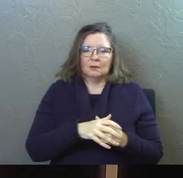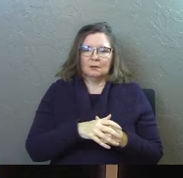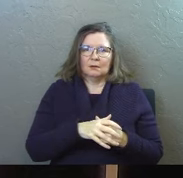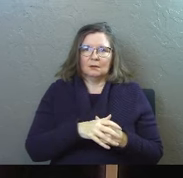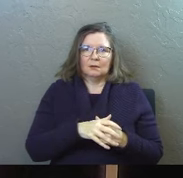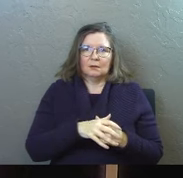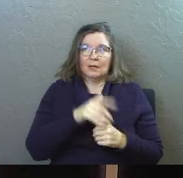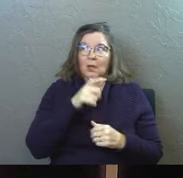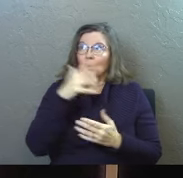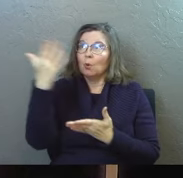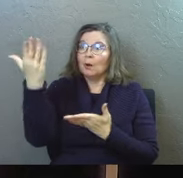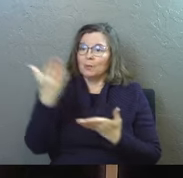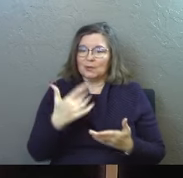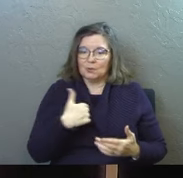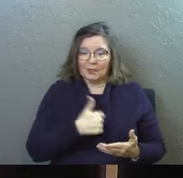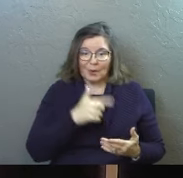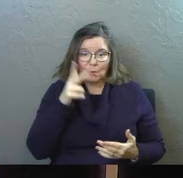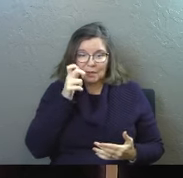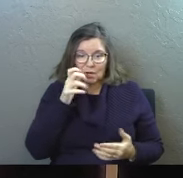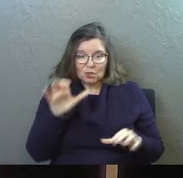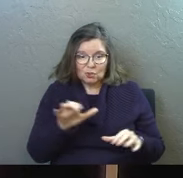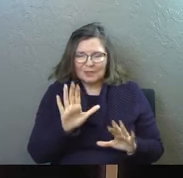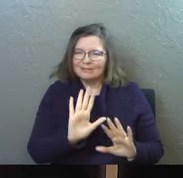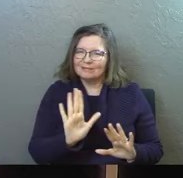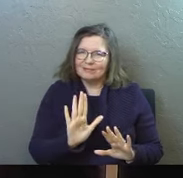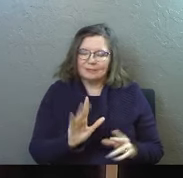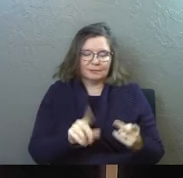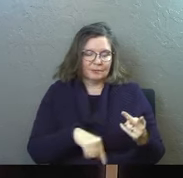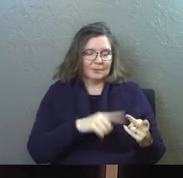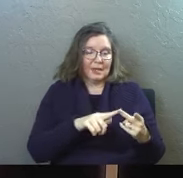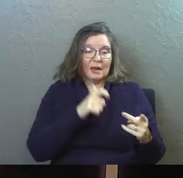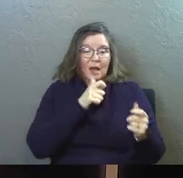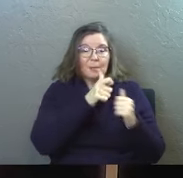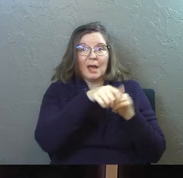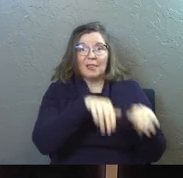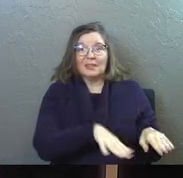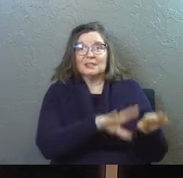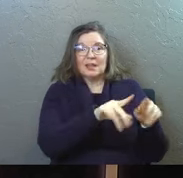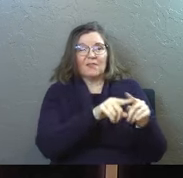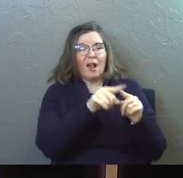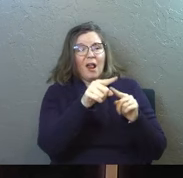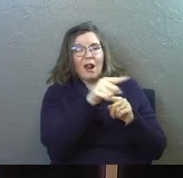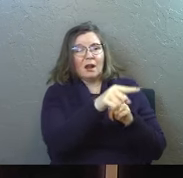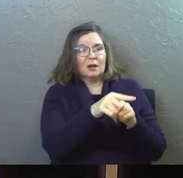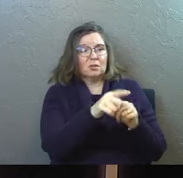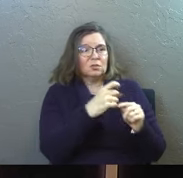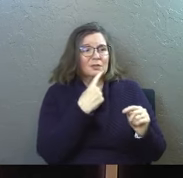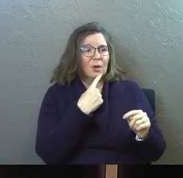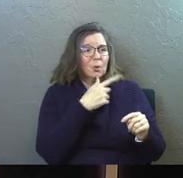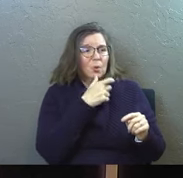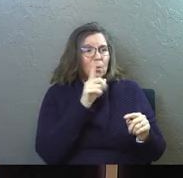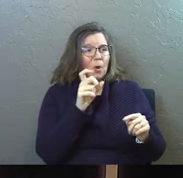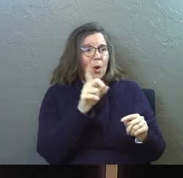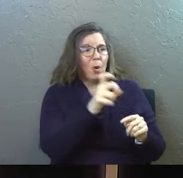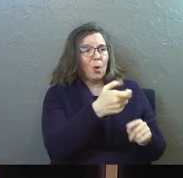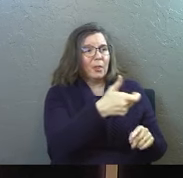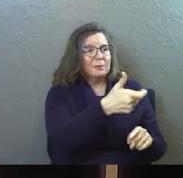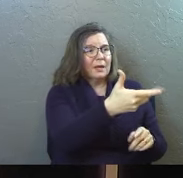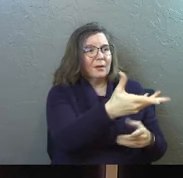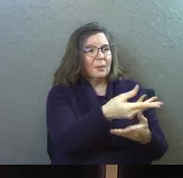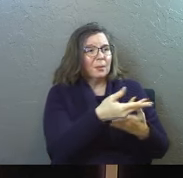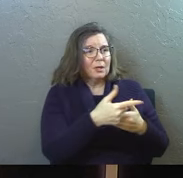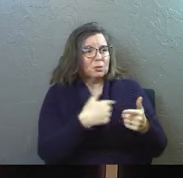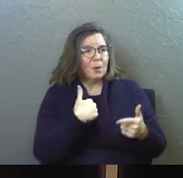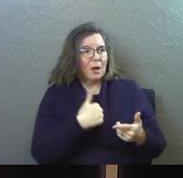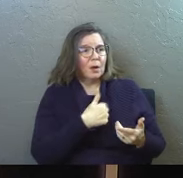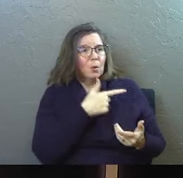heaven for us and bring it to us that we hear it and do it neither is it beyond the sea it's so far away that you should say who will go over the sea for